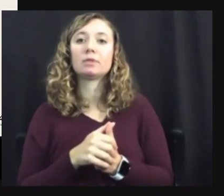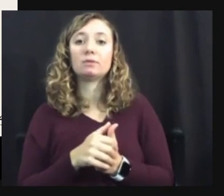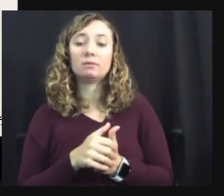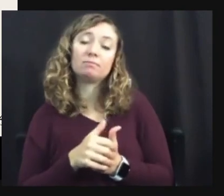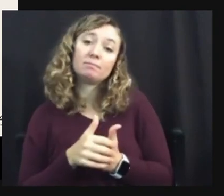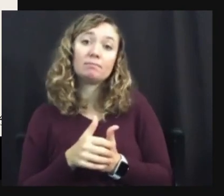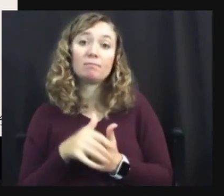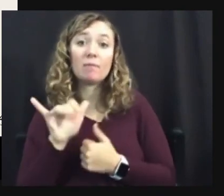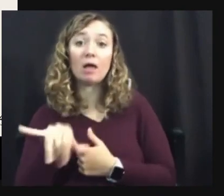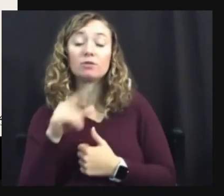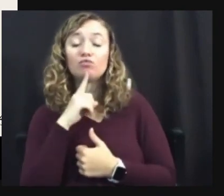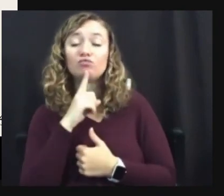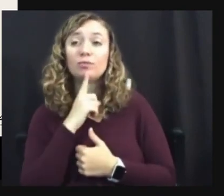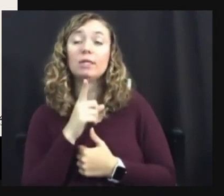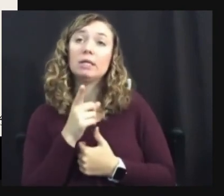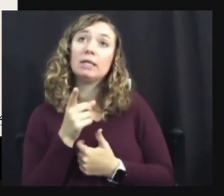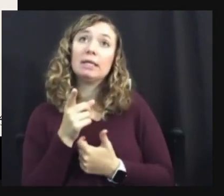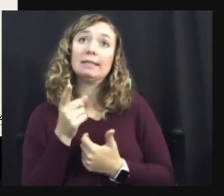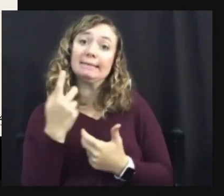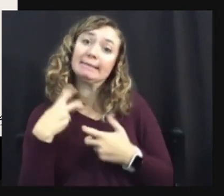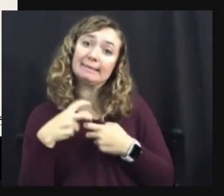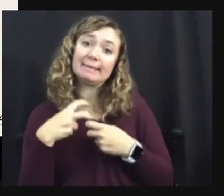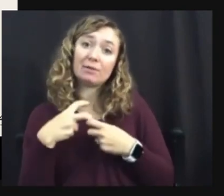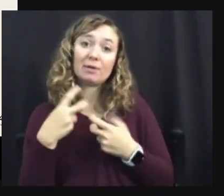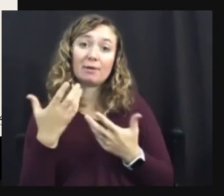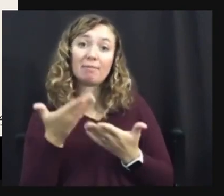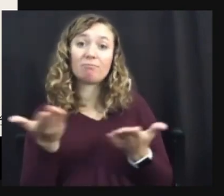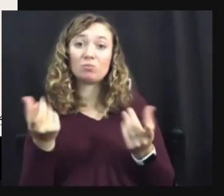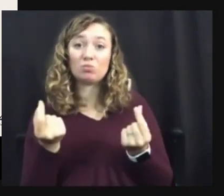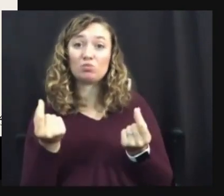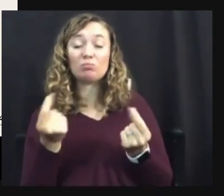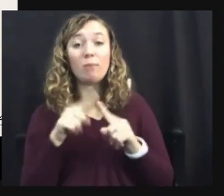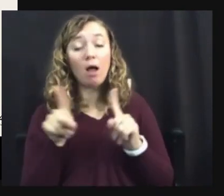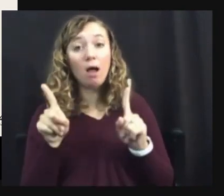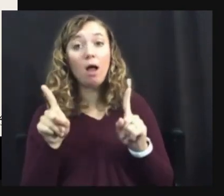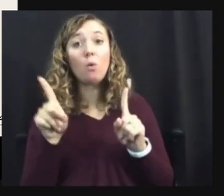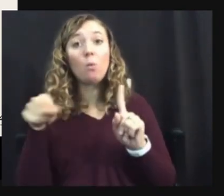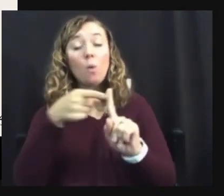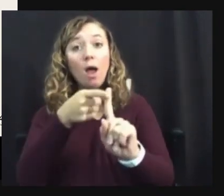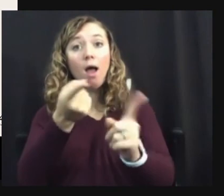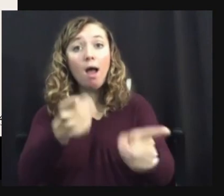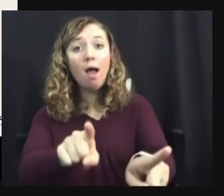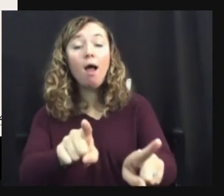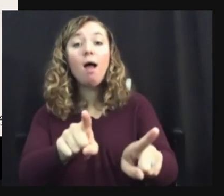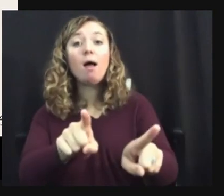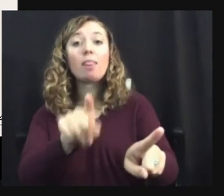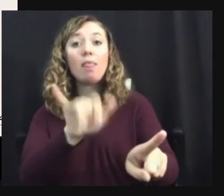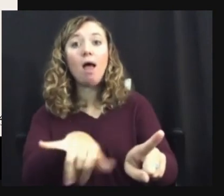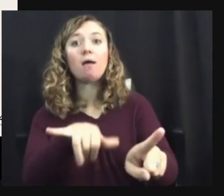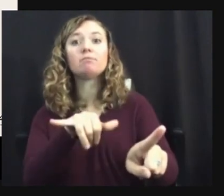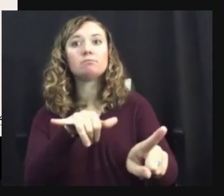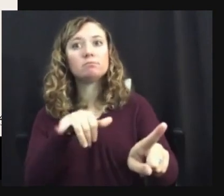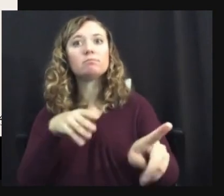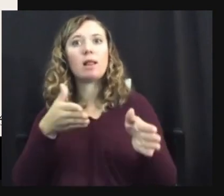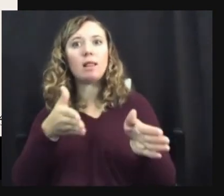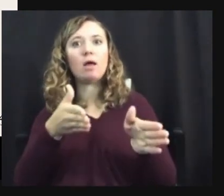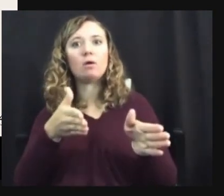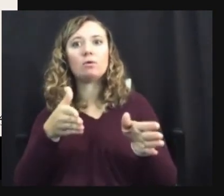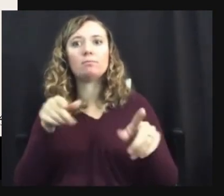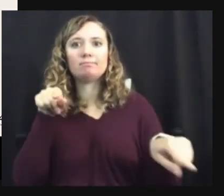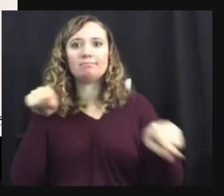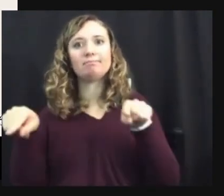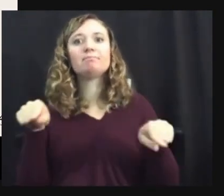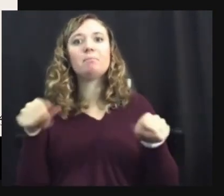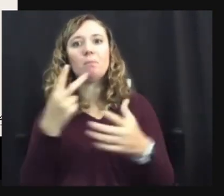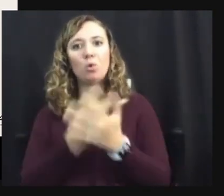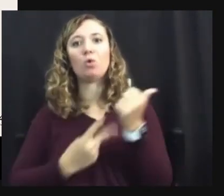And that's a really, you know, that can be difficult, but when that happens, it allows those students to really flourish,